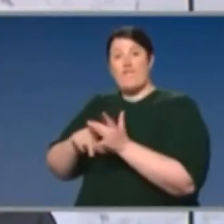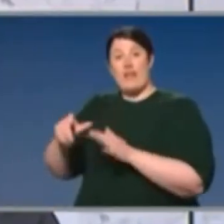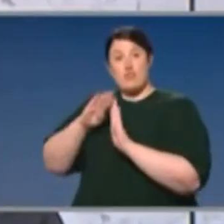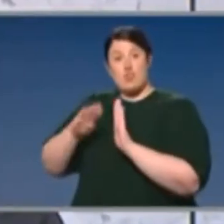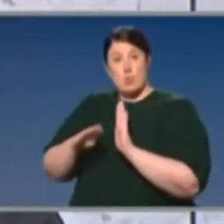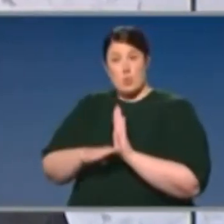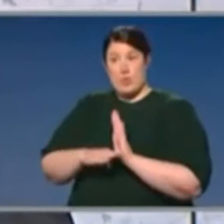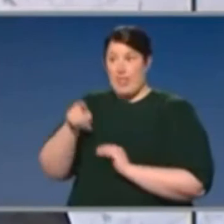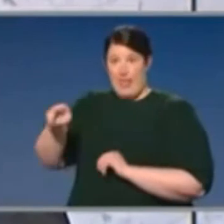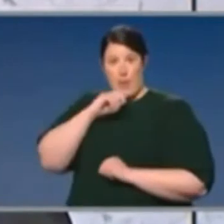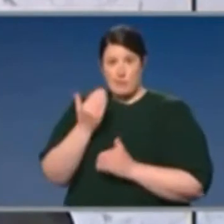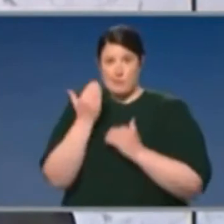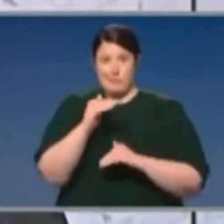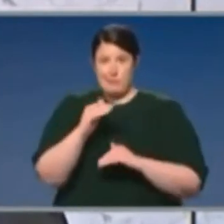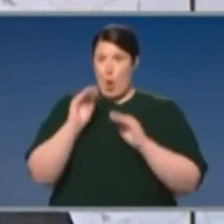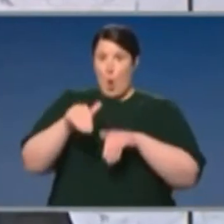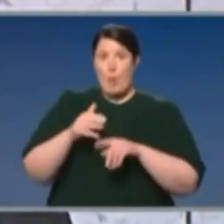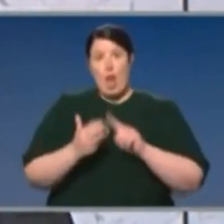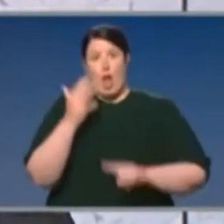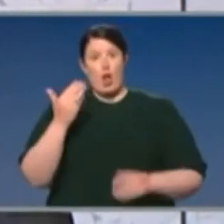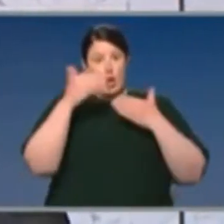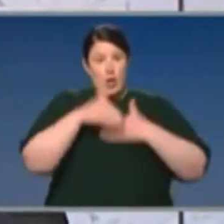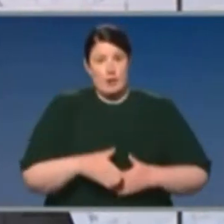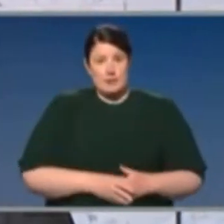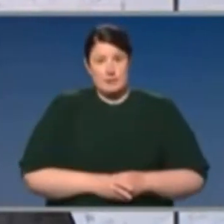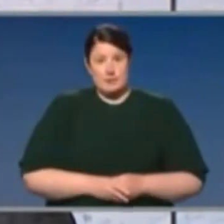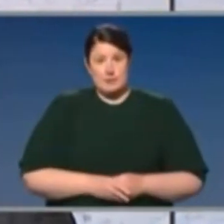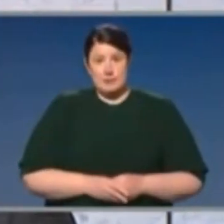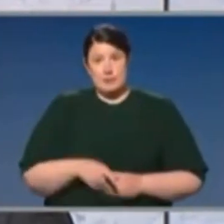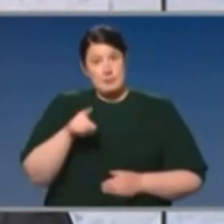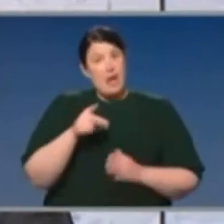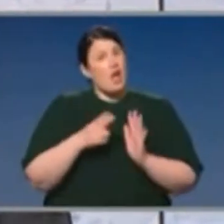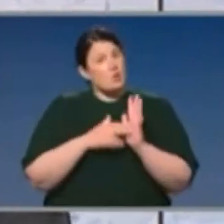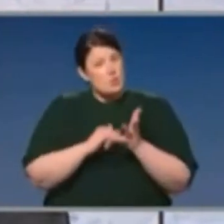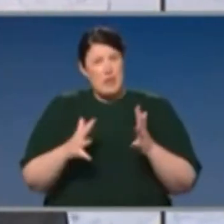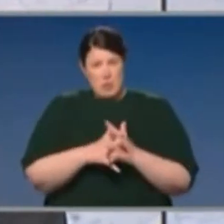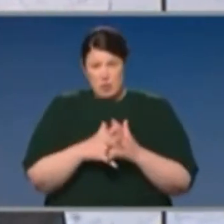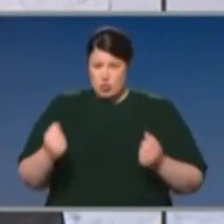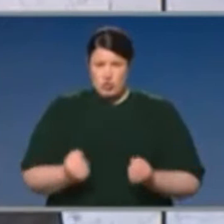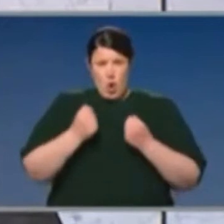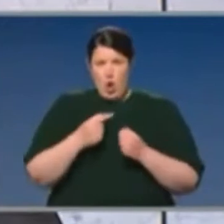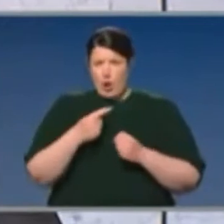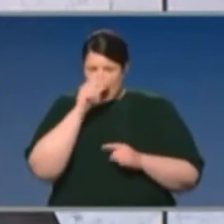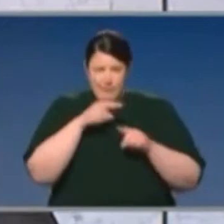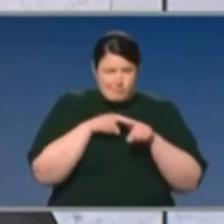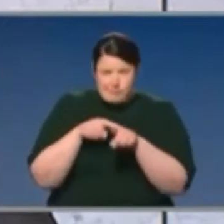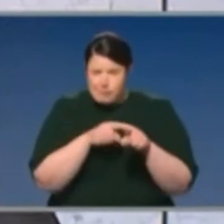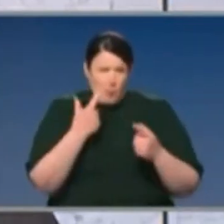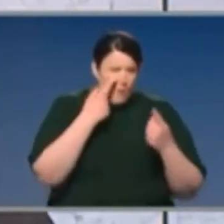as Victoria. Now, New South Wales has a stronger capability when it comes to tracing